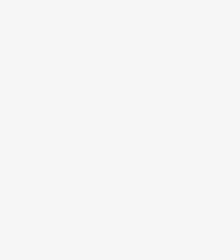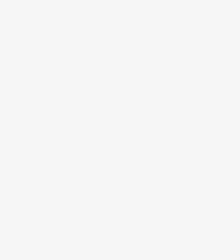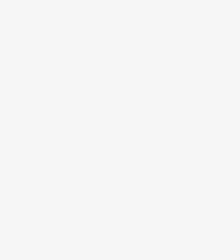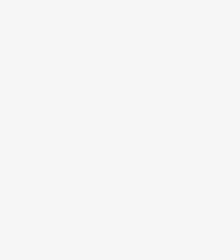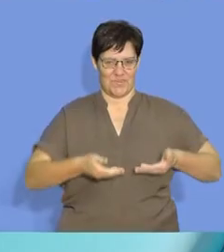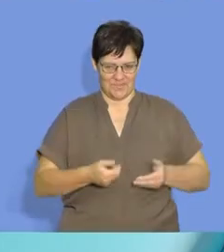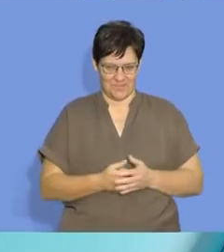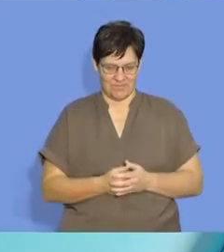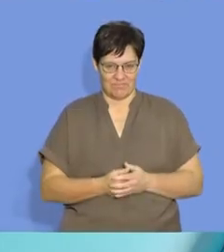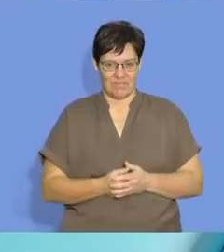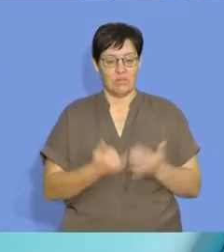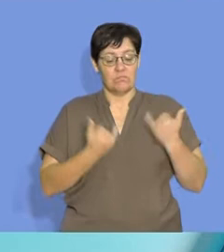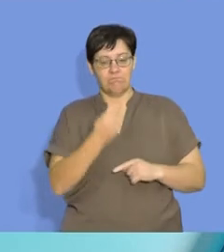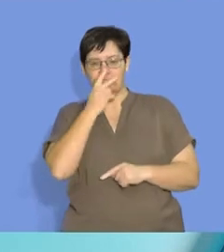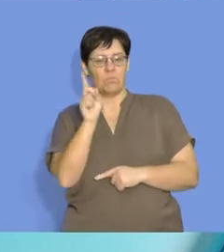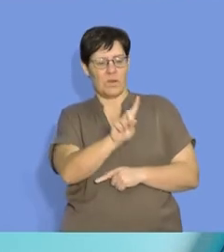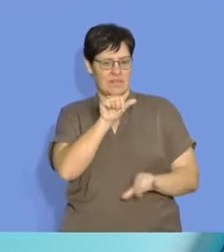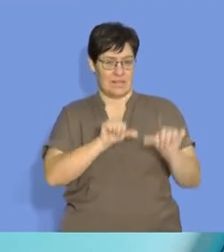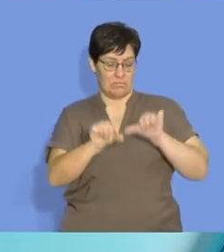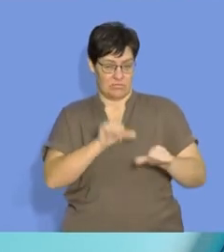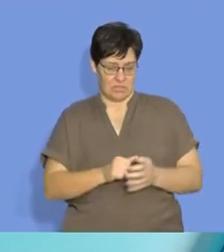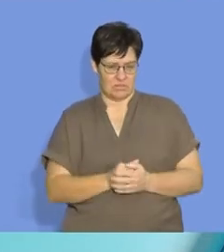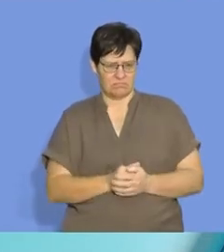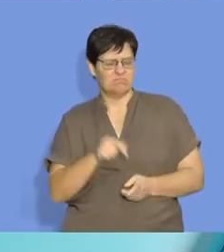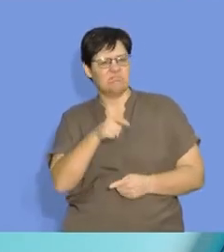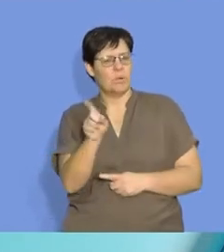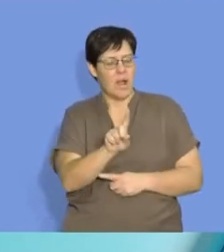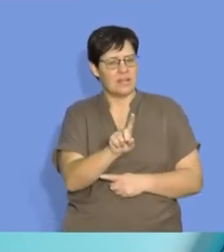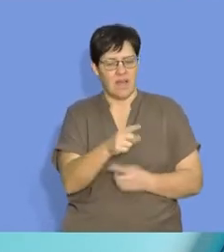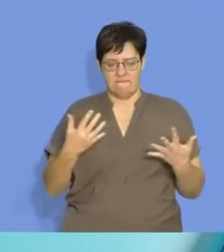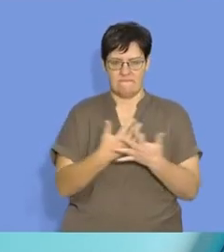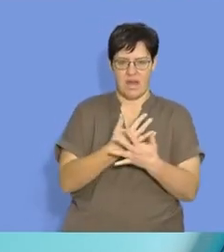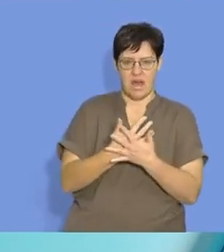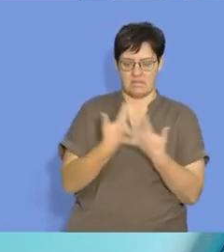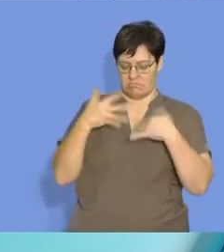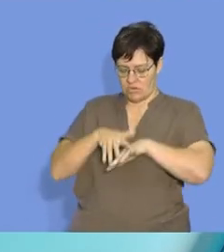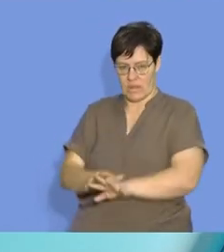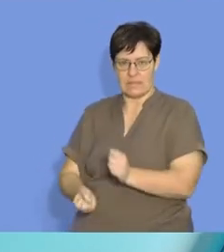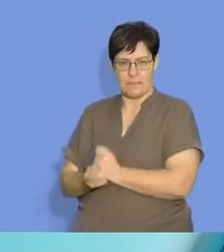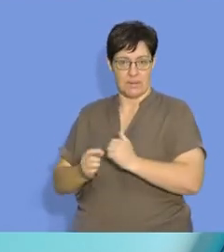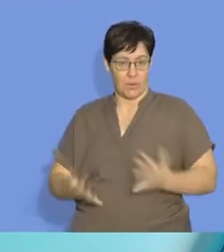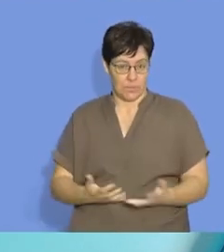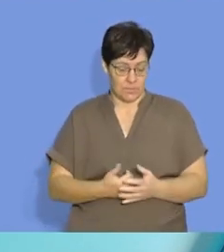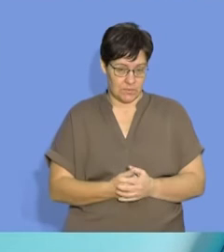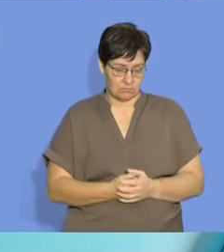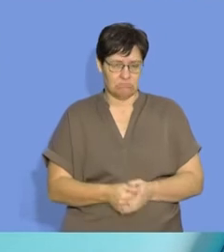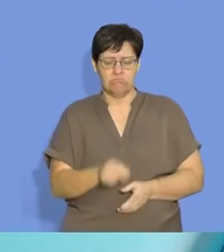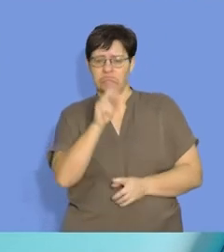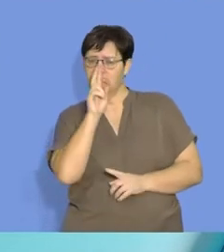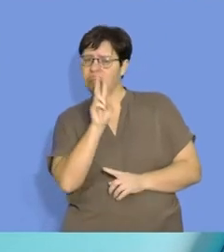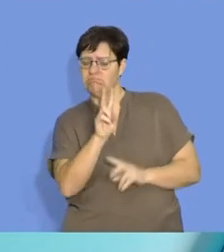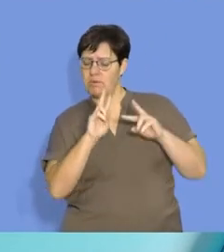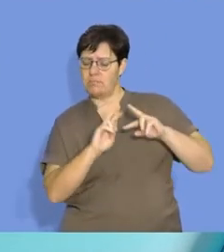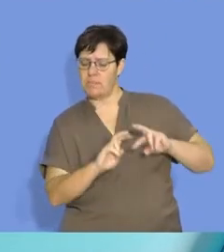Look at chemistry, specifically at the rates of chemical reactions. We will be investigating